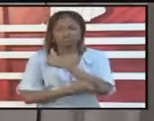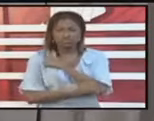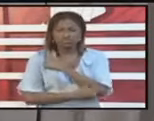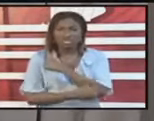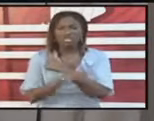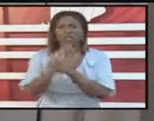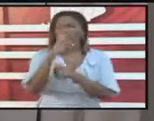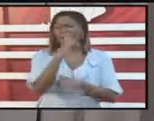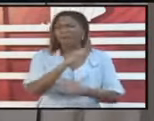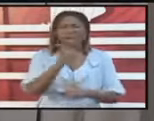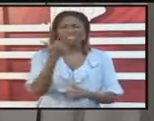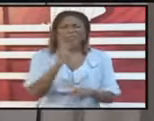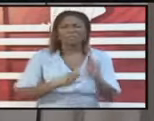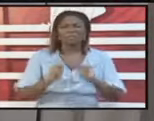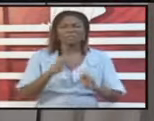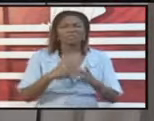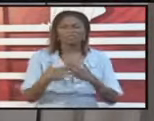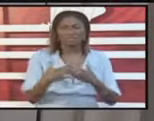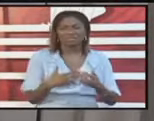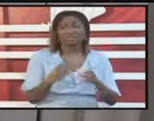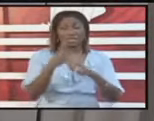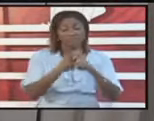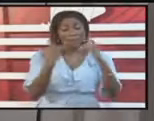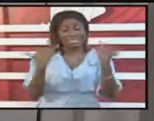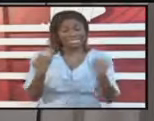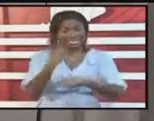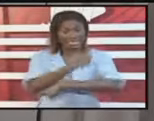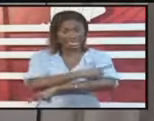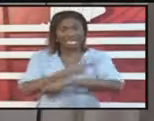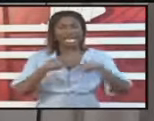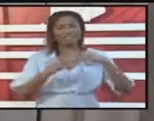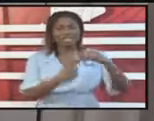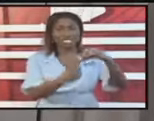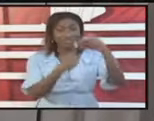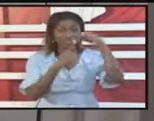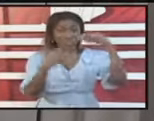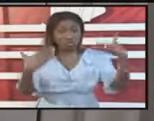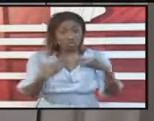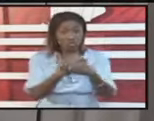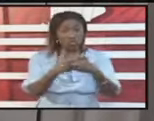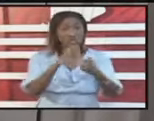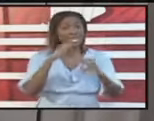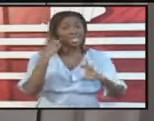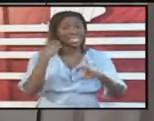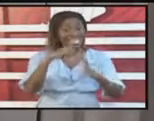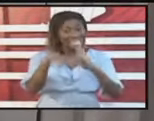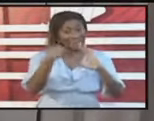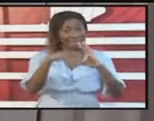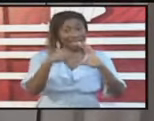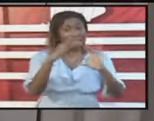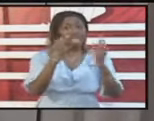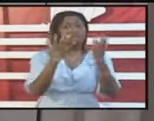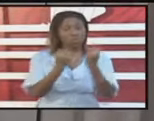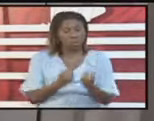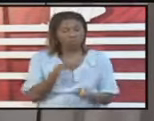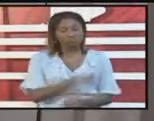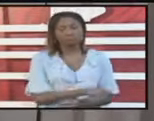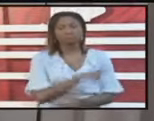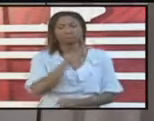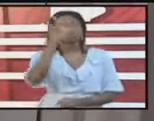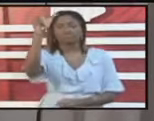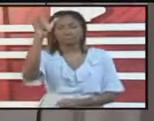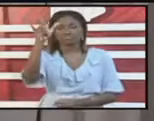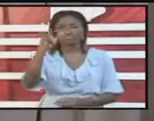persons in general. From today, please use the following email address if you're looking to depart Trinidad and Tobago. It is